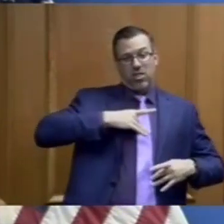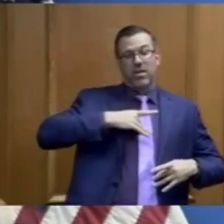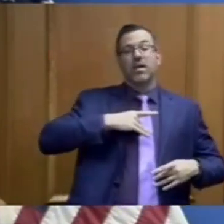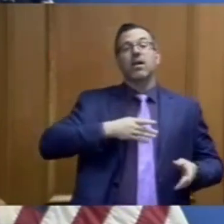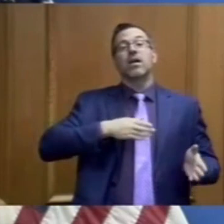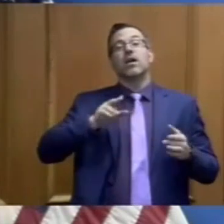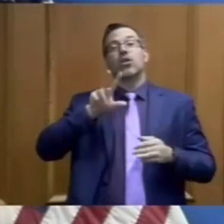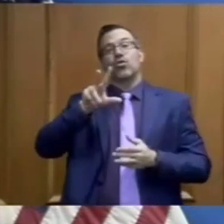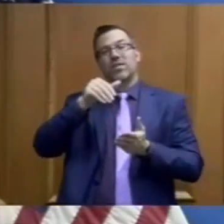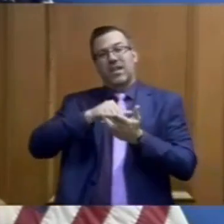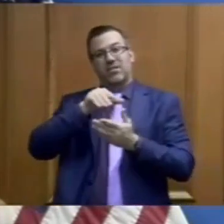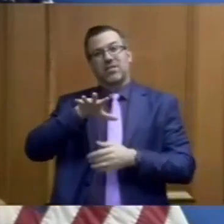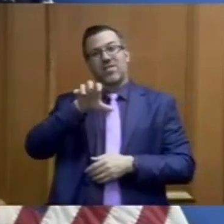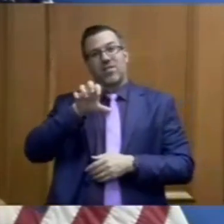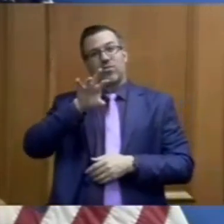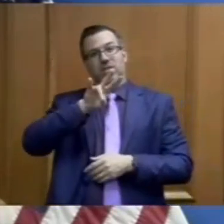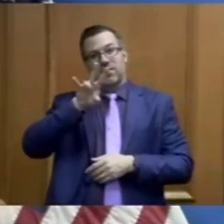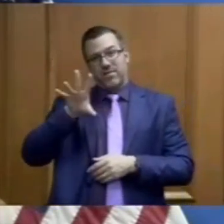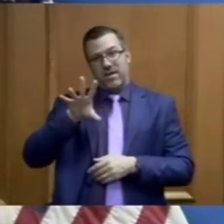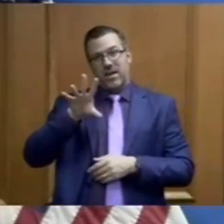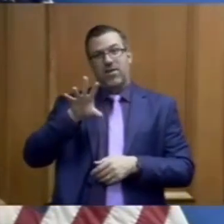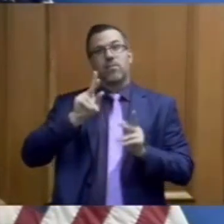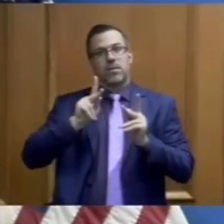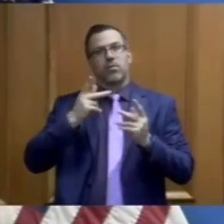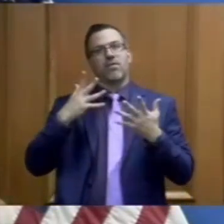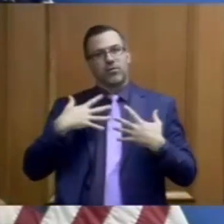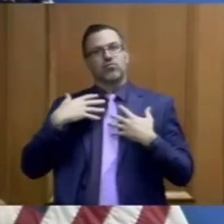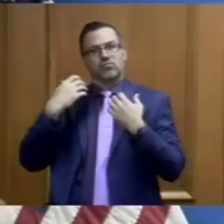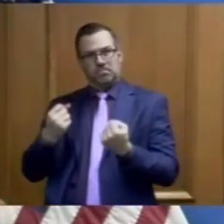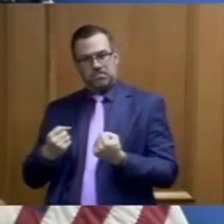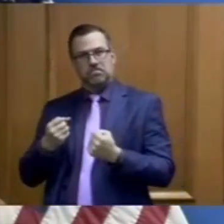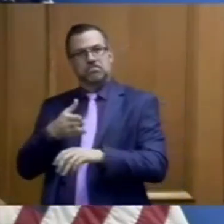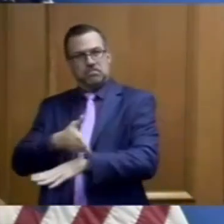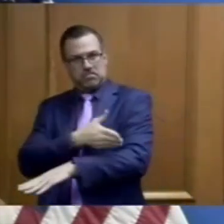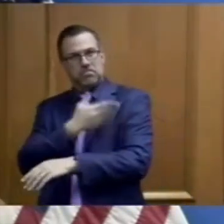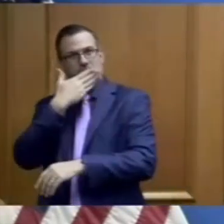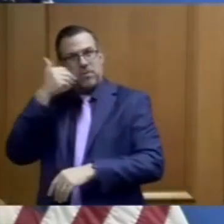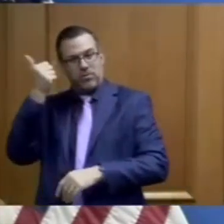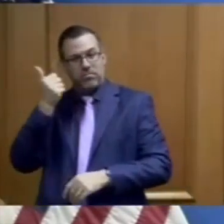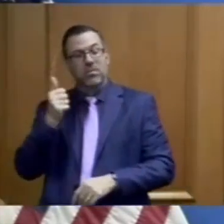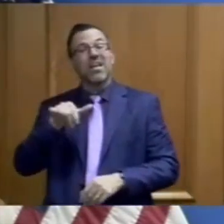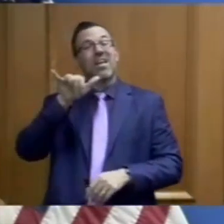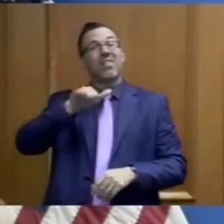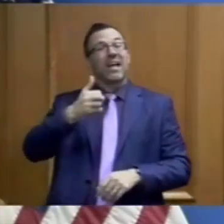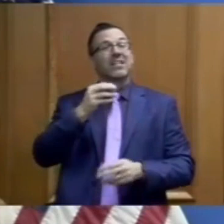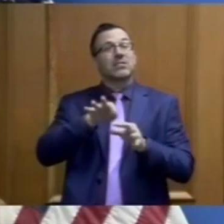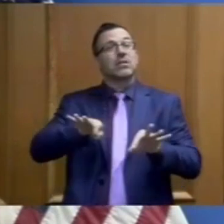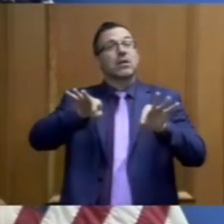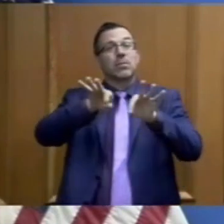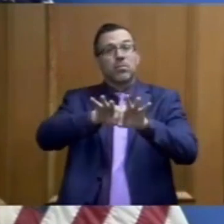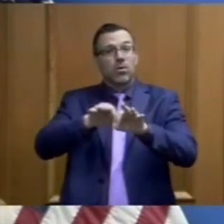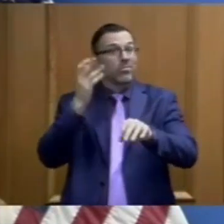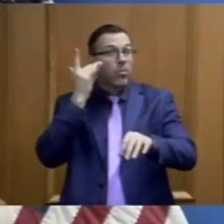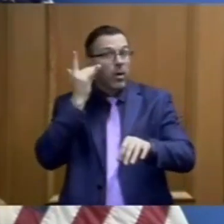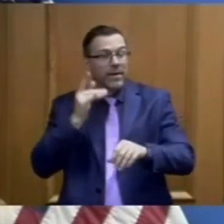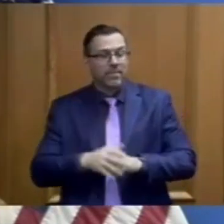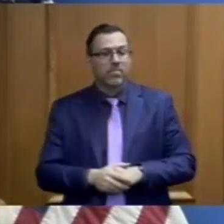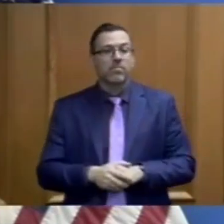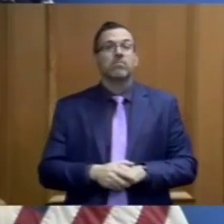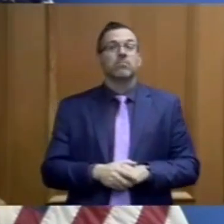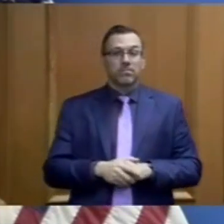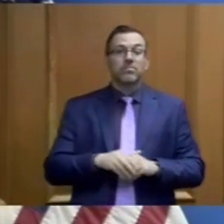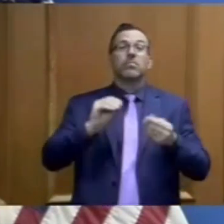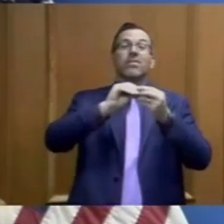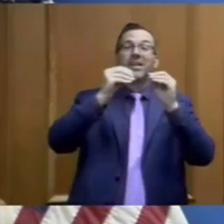,575 recovered. The reason that that is important is for the first time, the number of